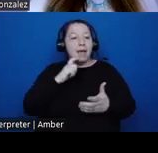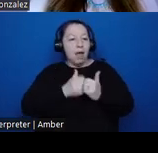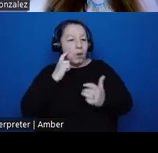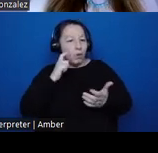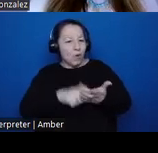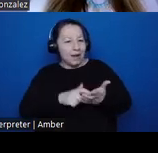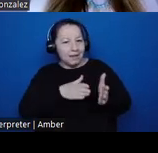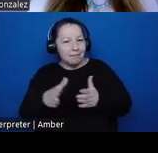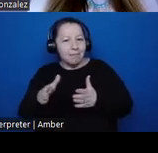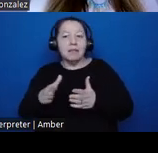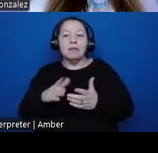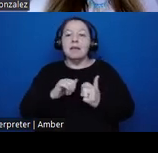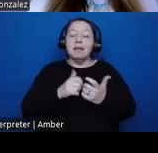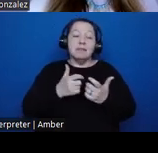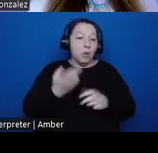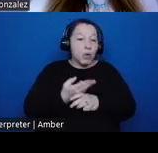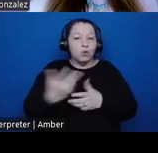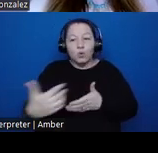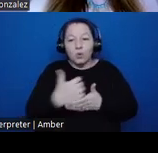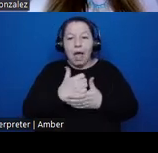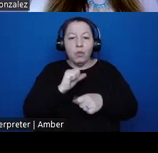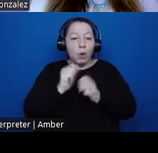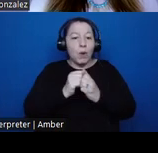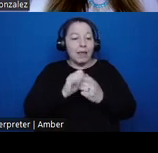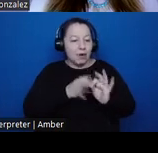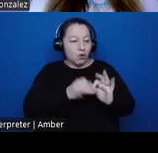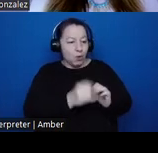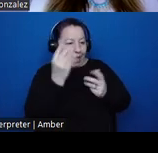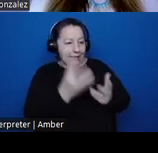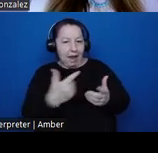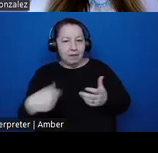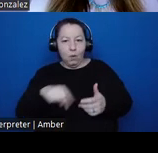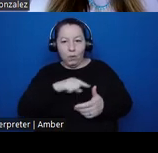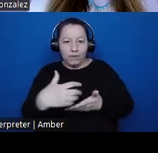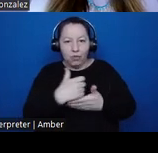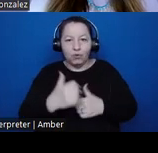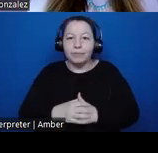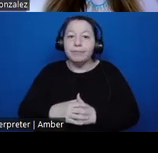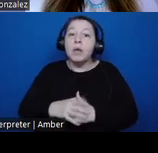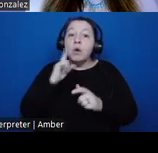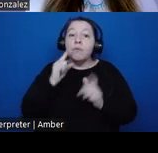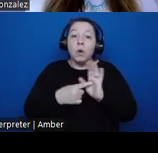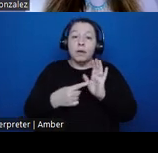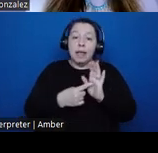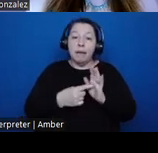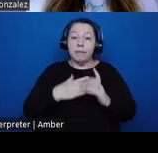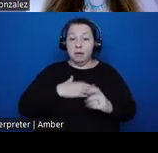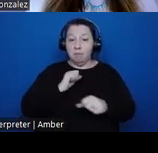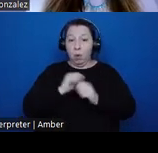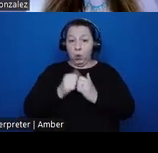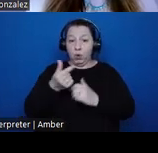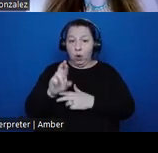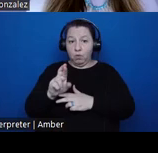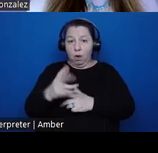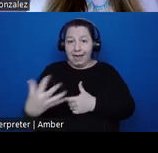used to gather work with and interpret that data. For example, and my work with Grand Ron engaging